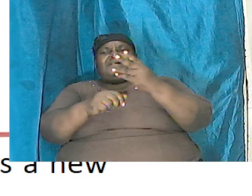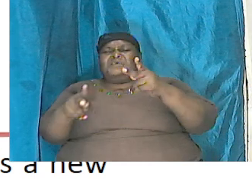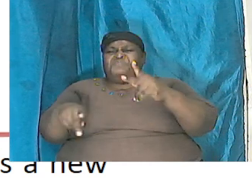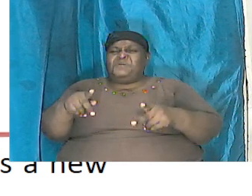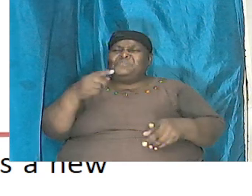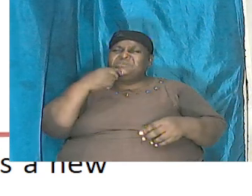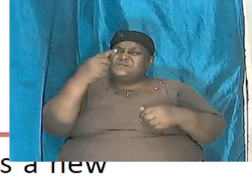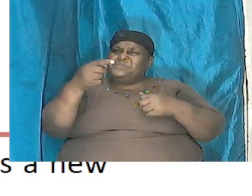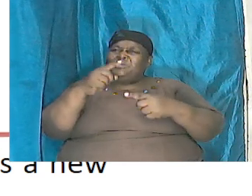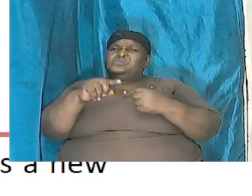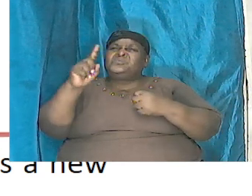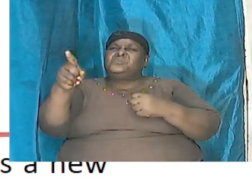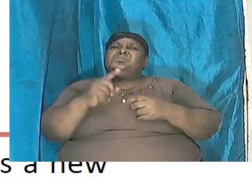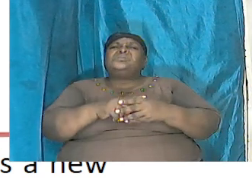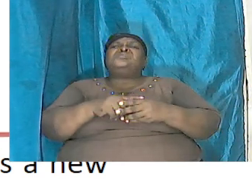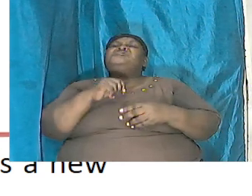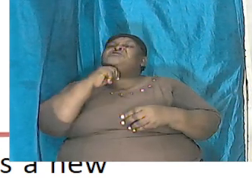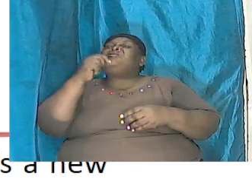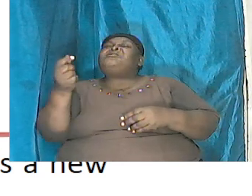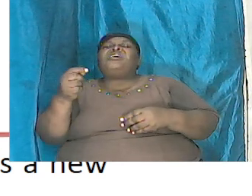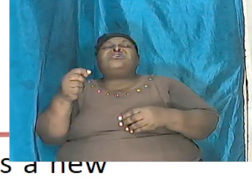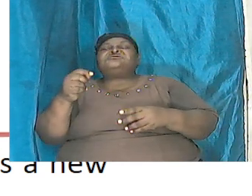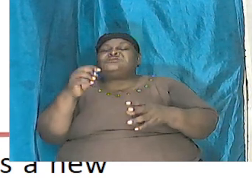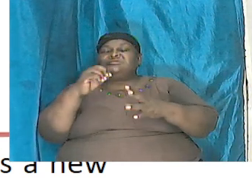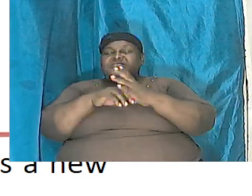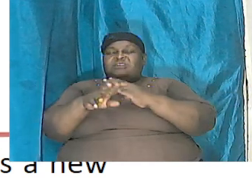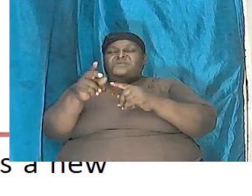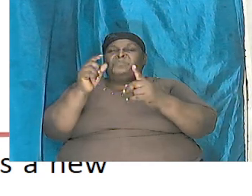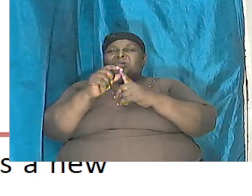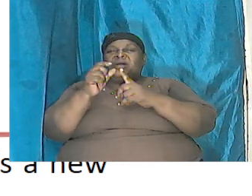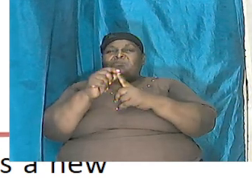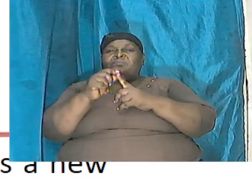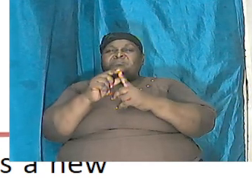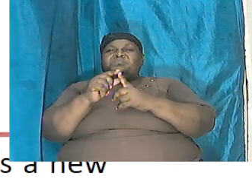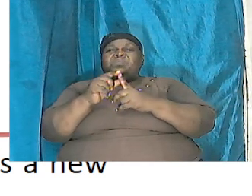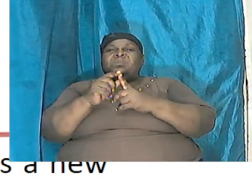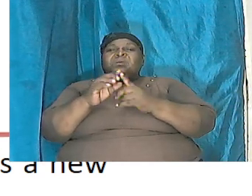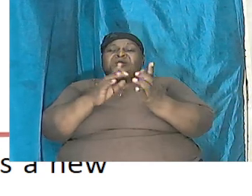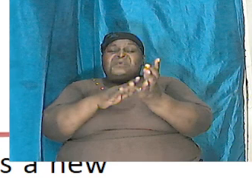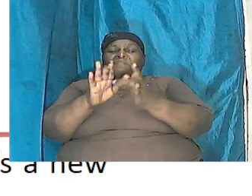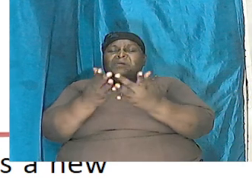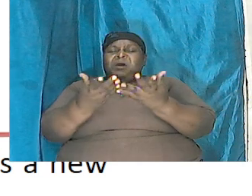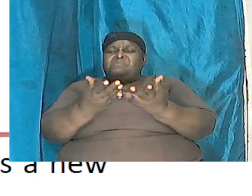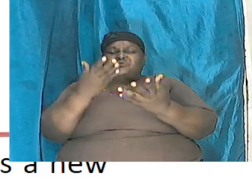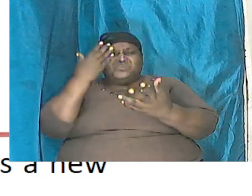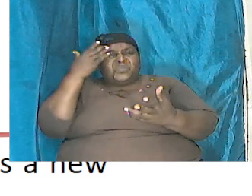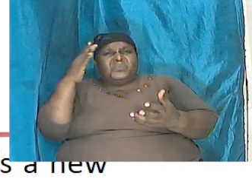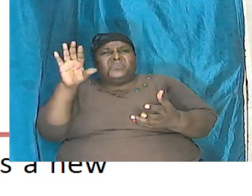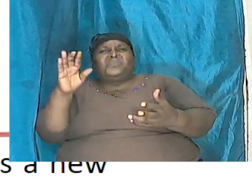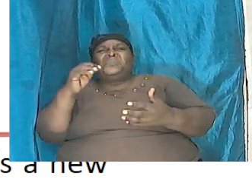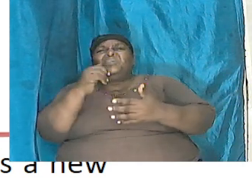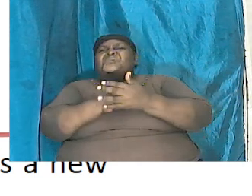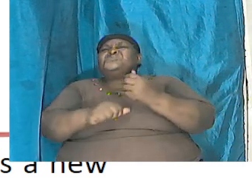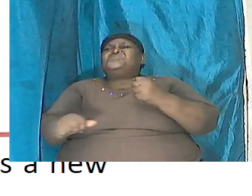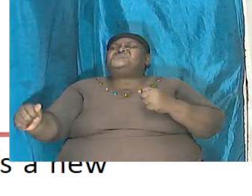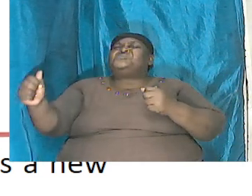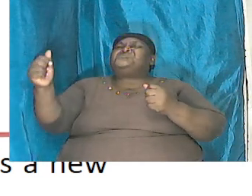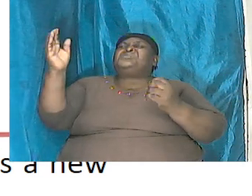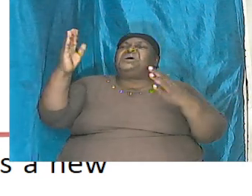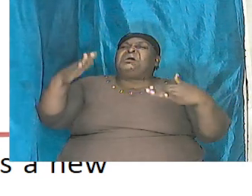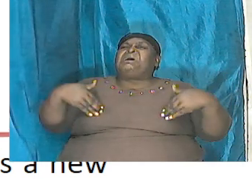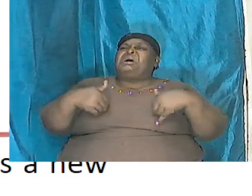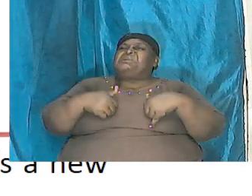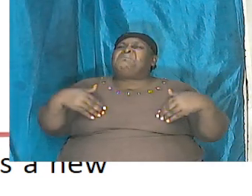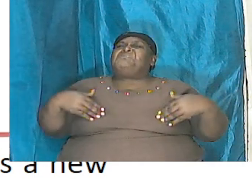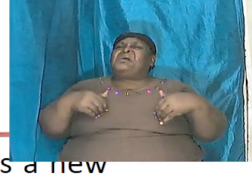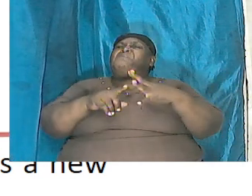record dinosaurs it was not stated there it means that the Bible didn't even know that such creatures exist which means